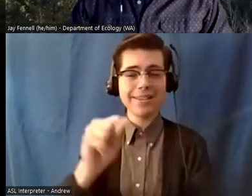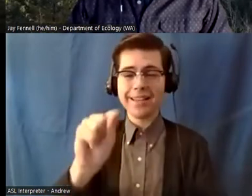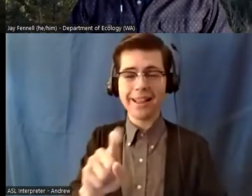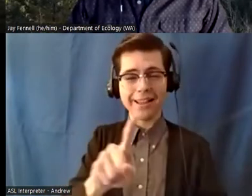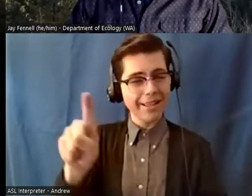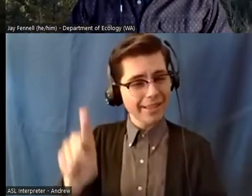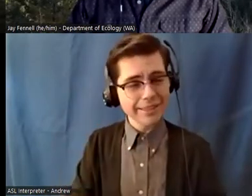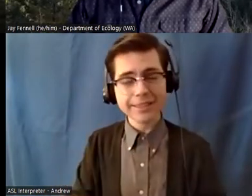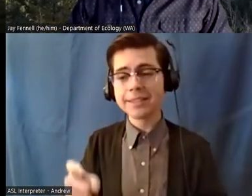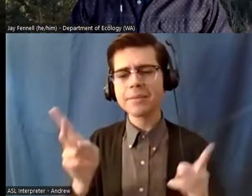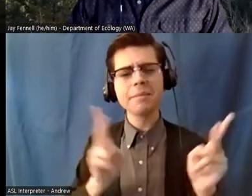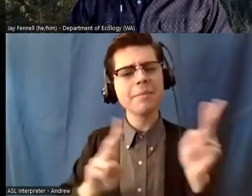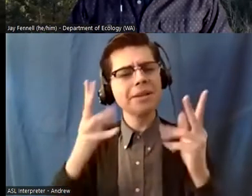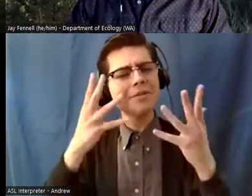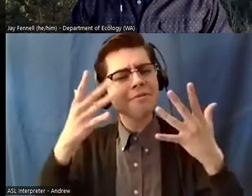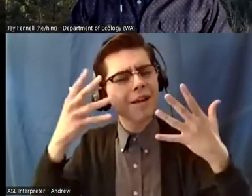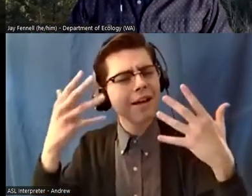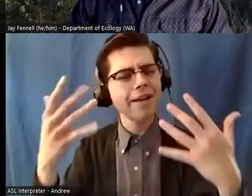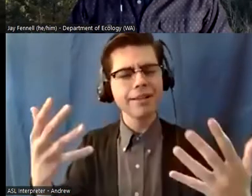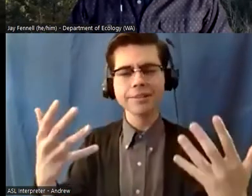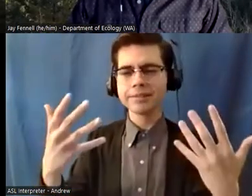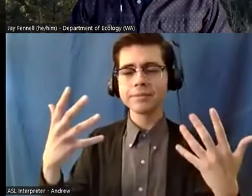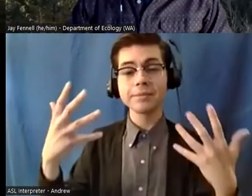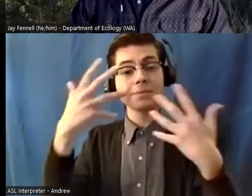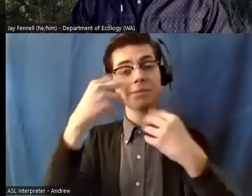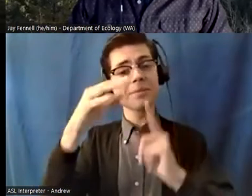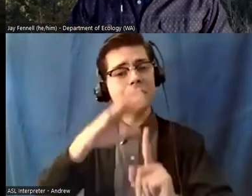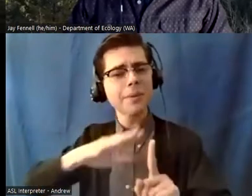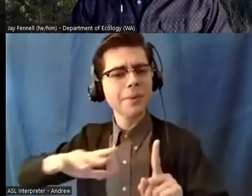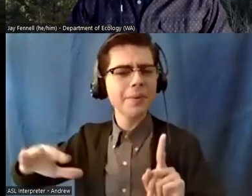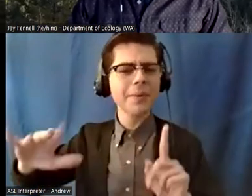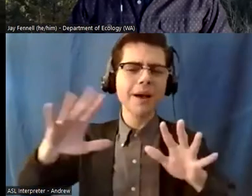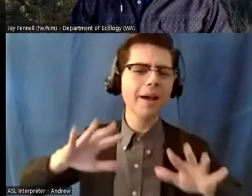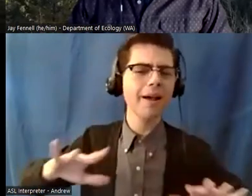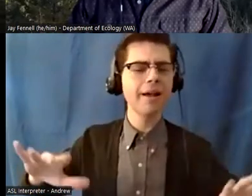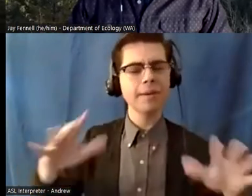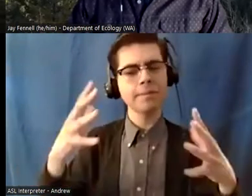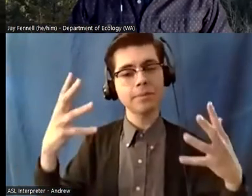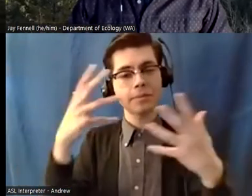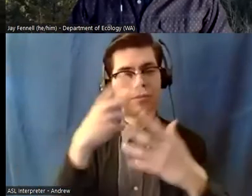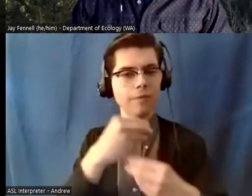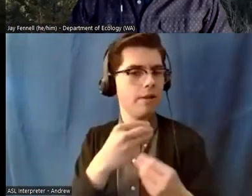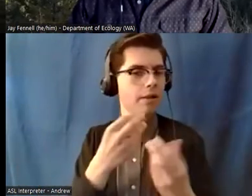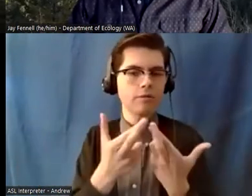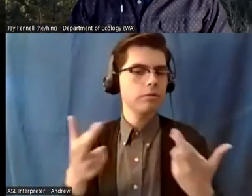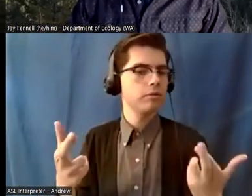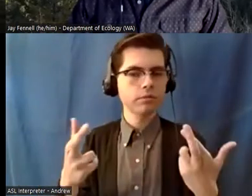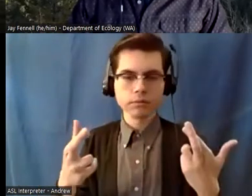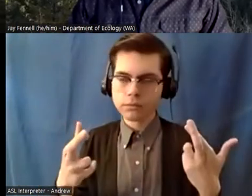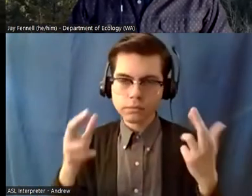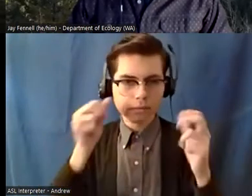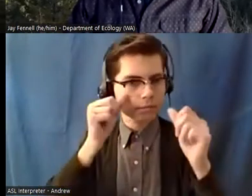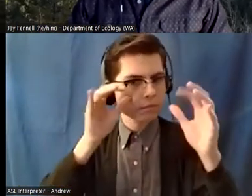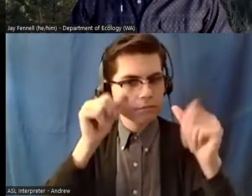lovely beach the beautiful environment here the magnificent resources i did work that year with with many